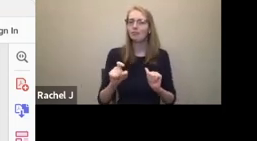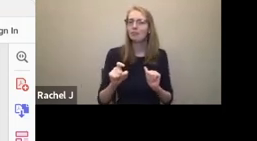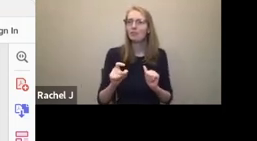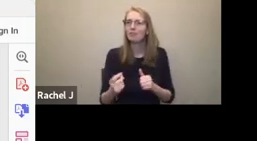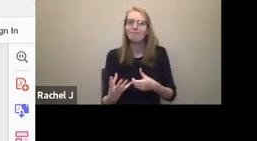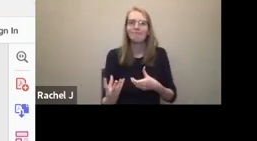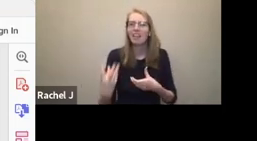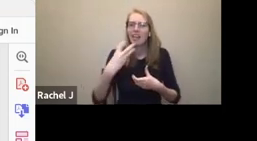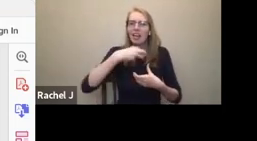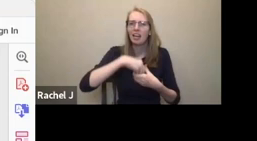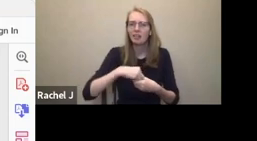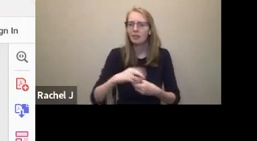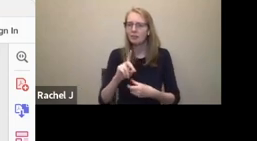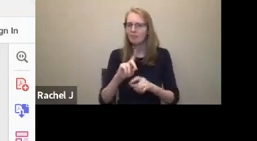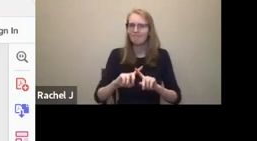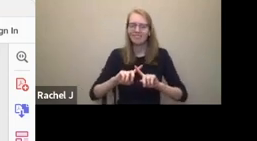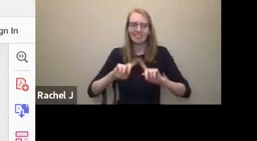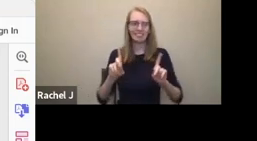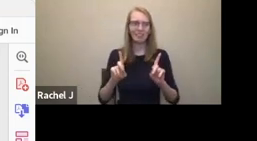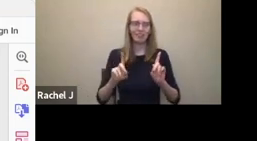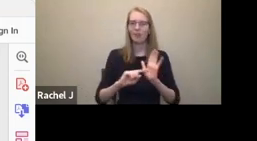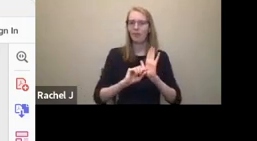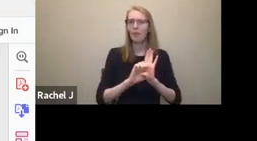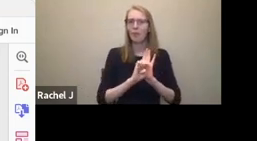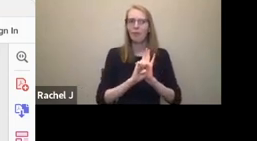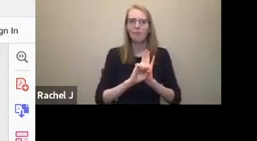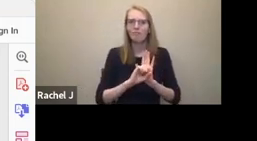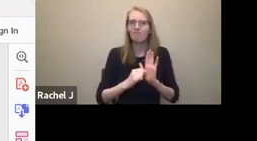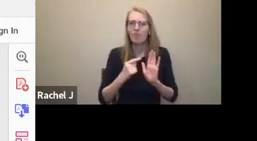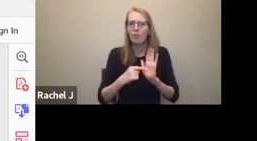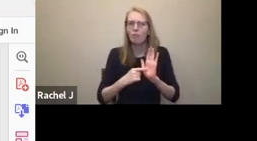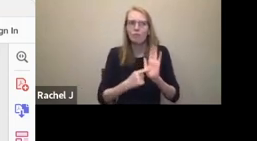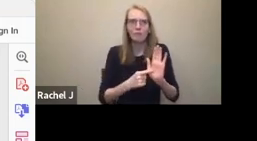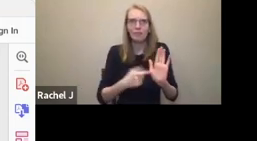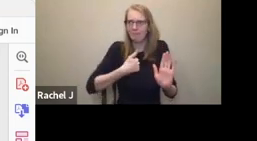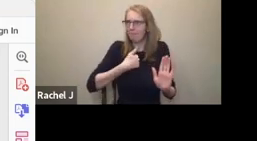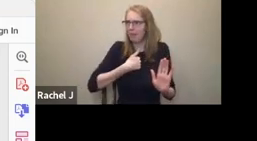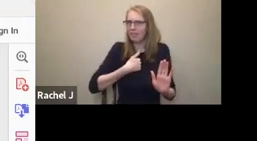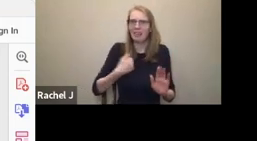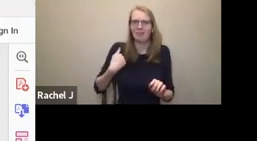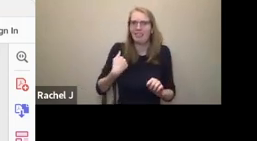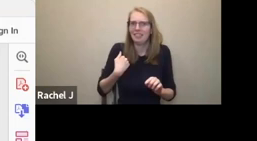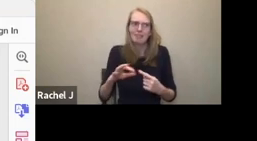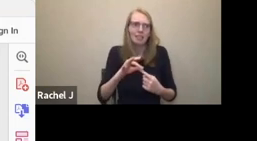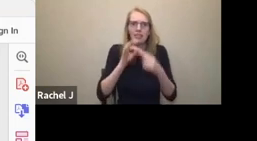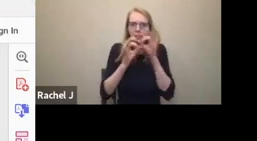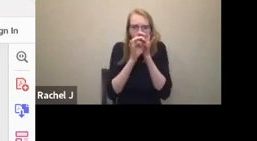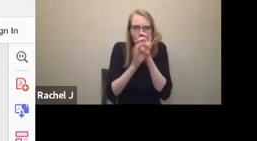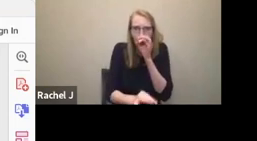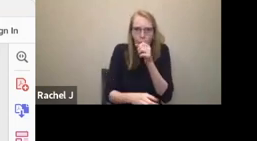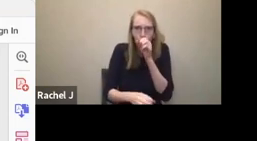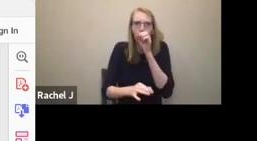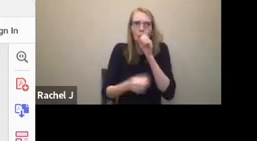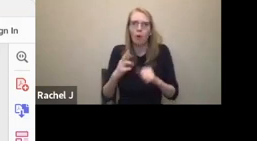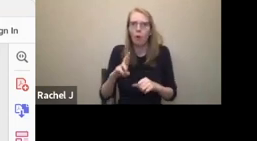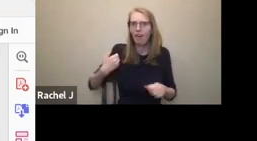walkers, and you need straws to drink and all those things. Just be who you are. And let's celebrate disability as diversity, rather than a